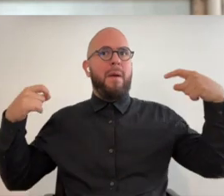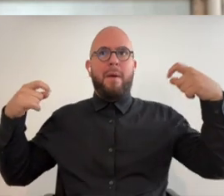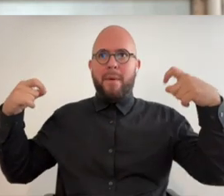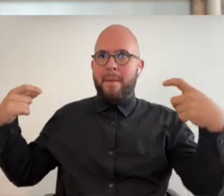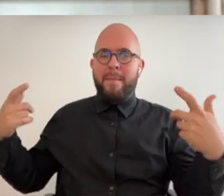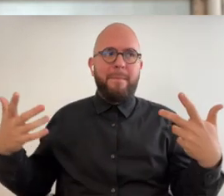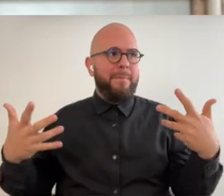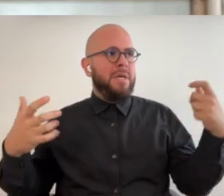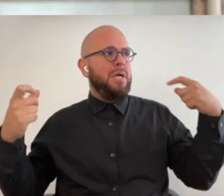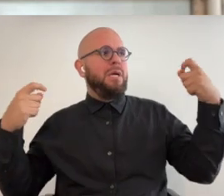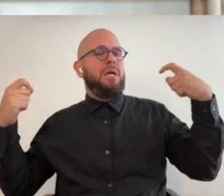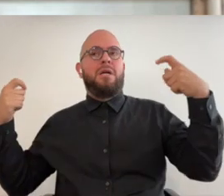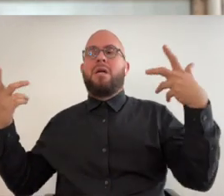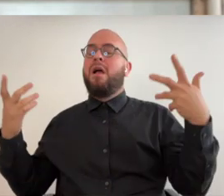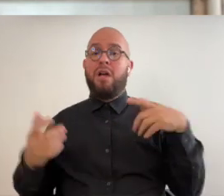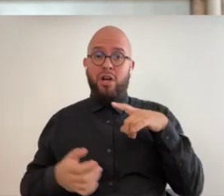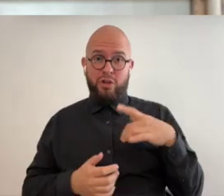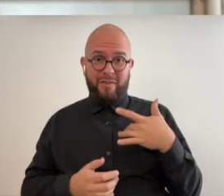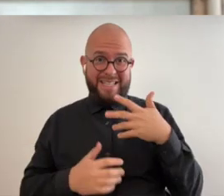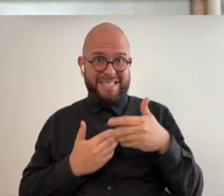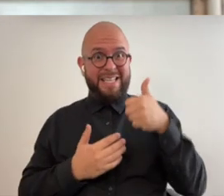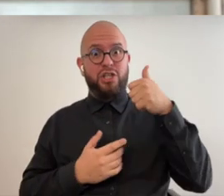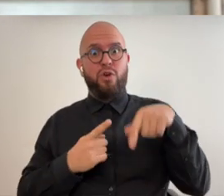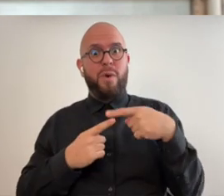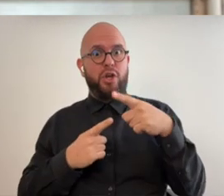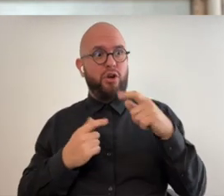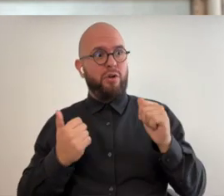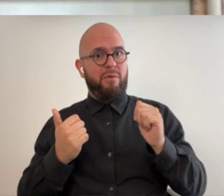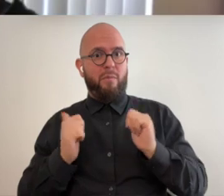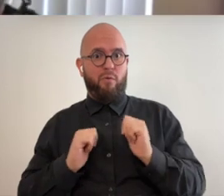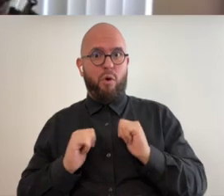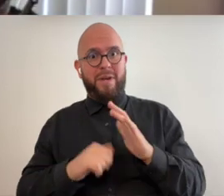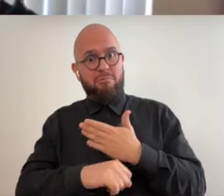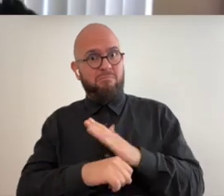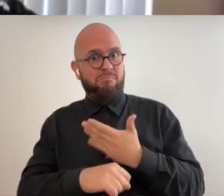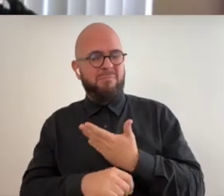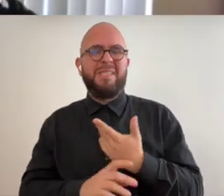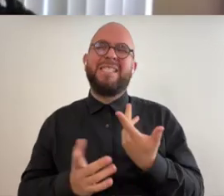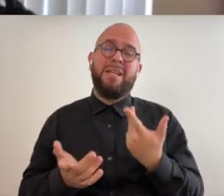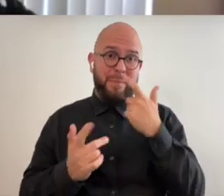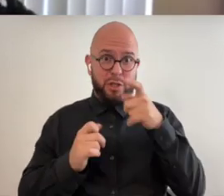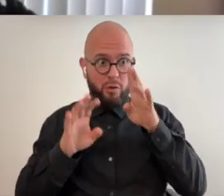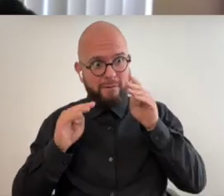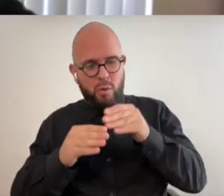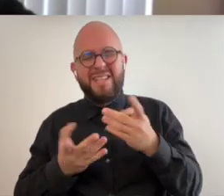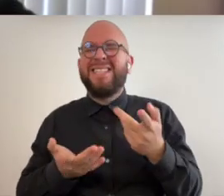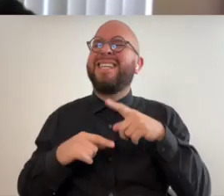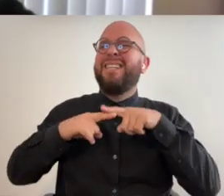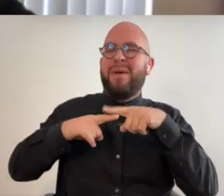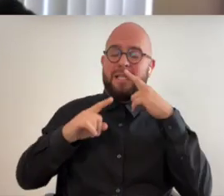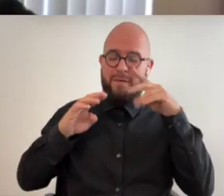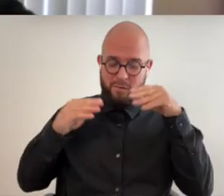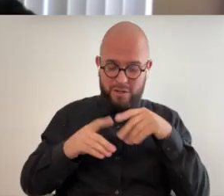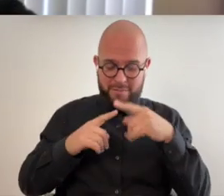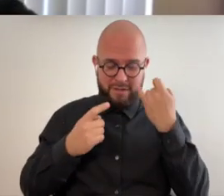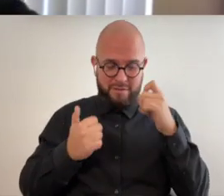do you find it's easier when you're performing though because of focus it depends i have something to focus on but if there are other things happening in